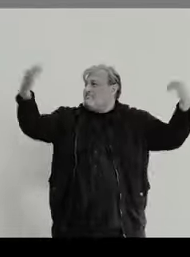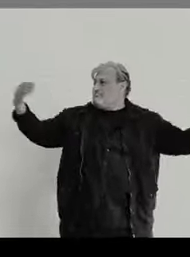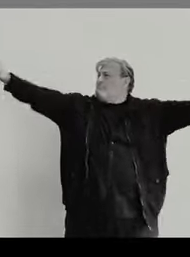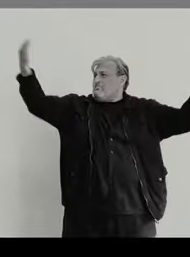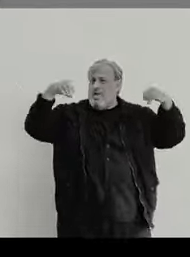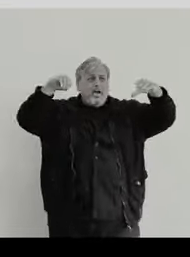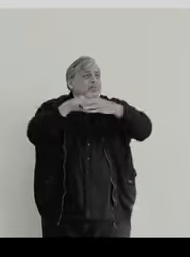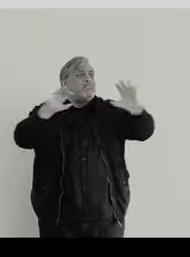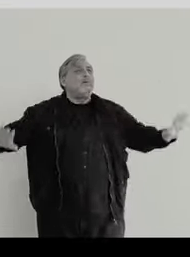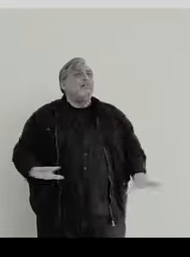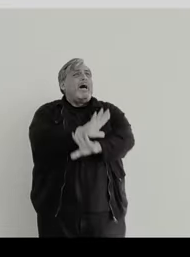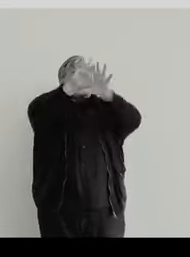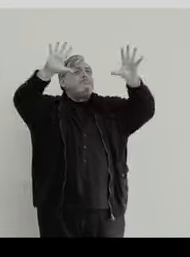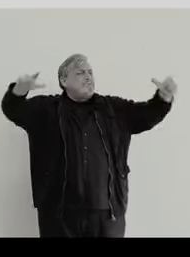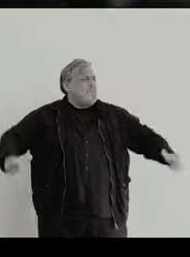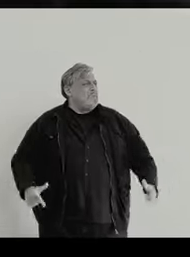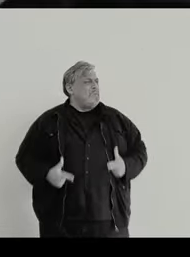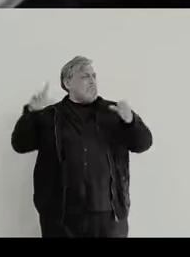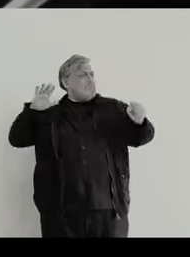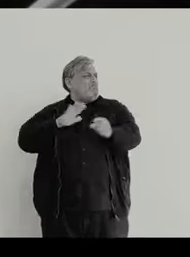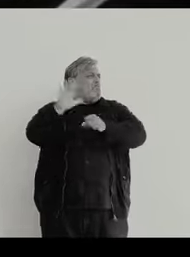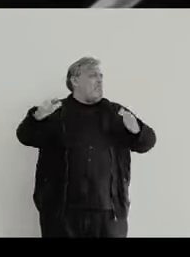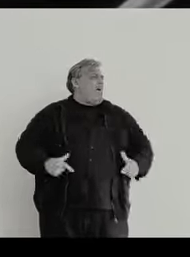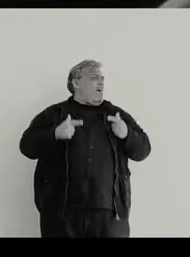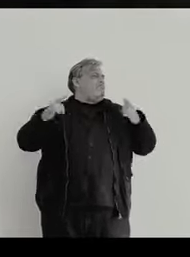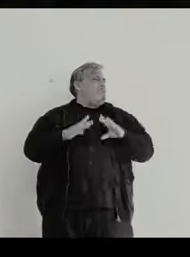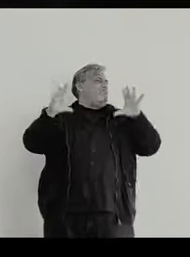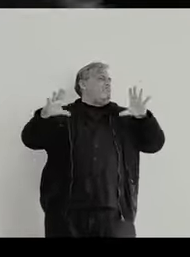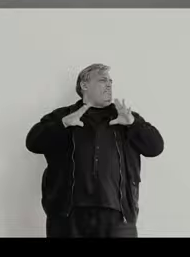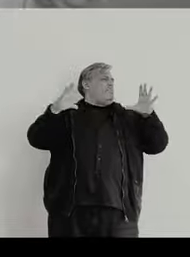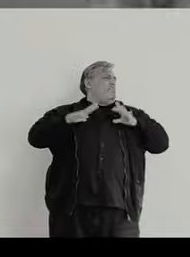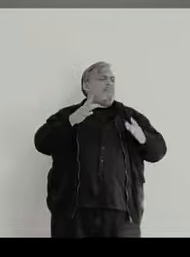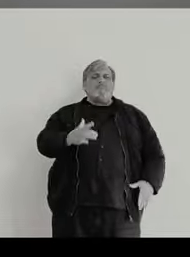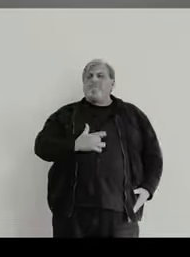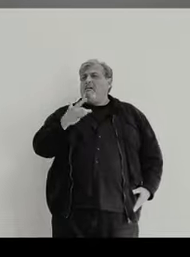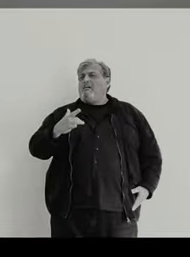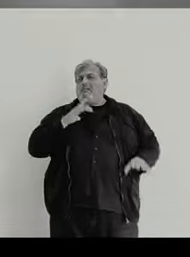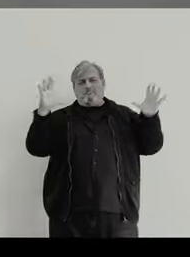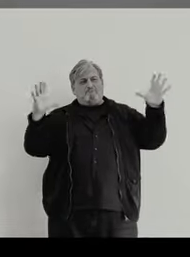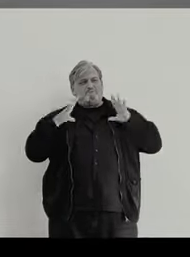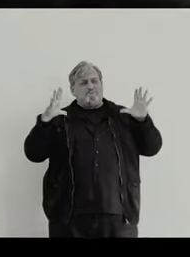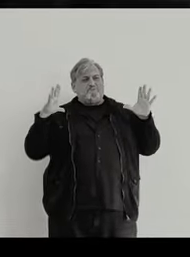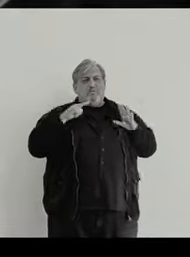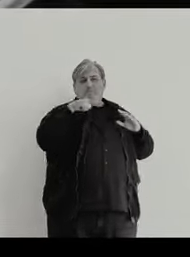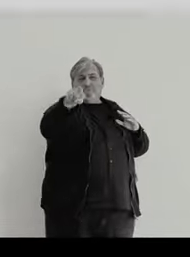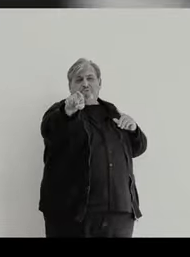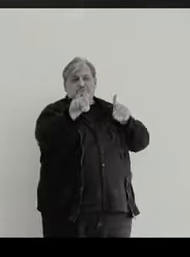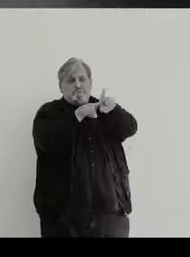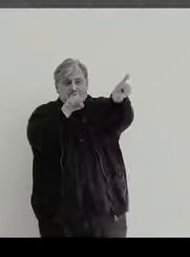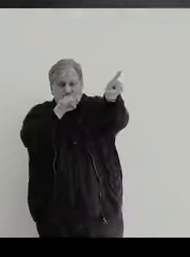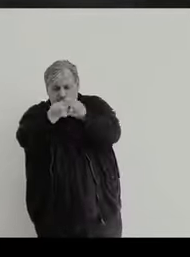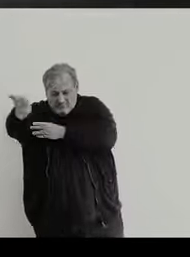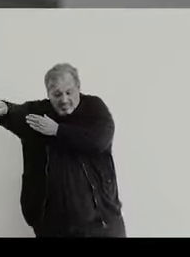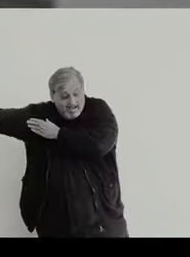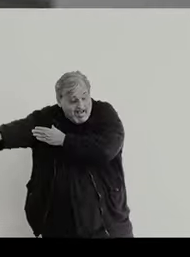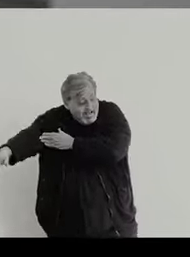needs to come out in the light Living enough and we're feeling alright You are the star